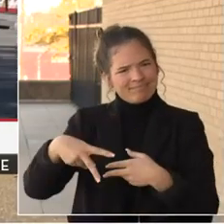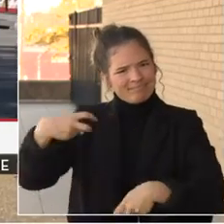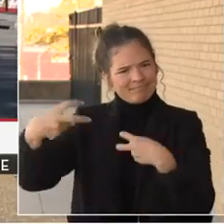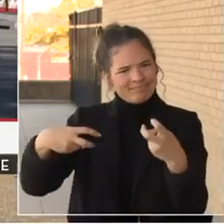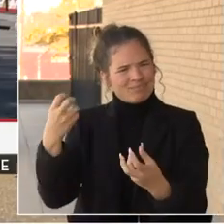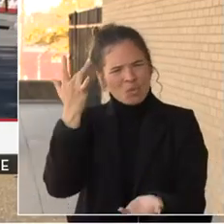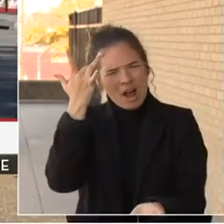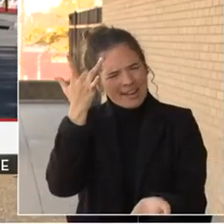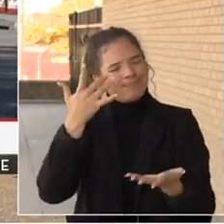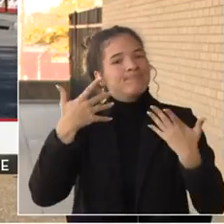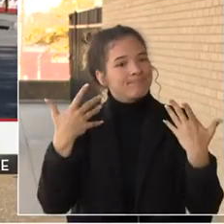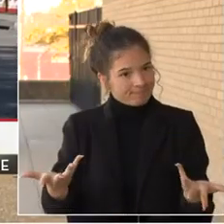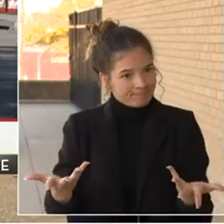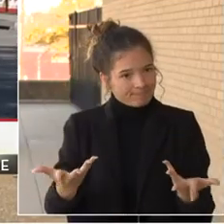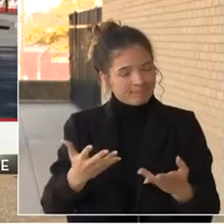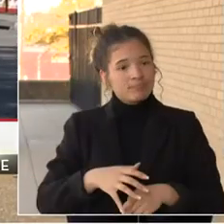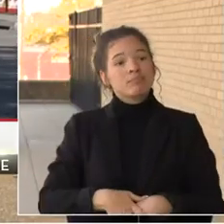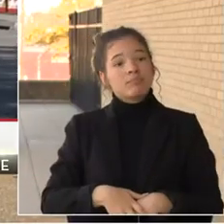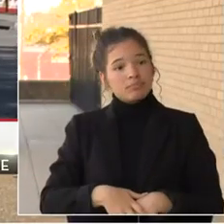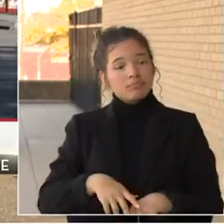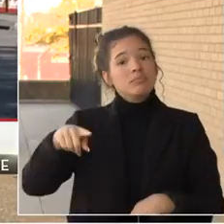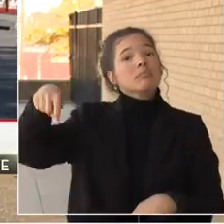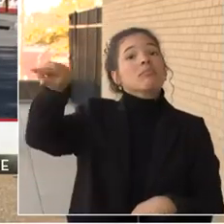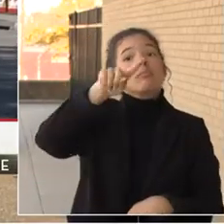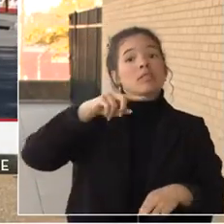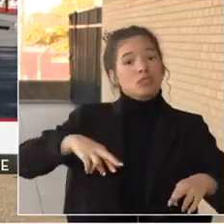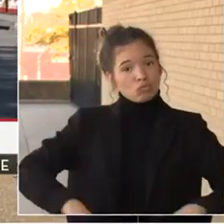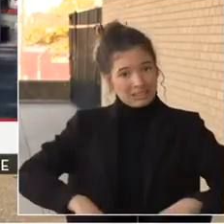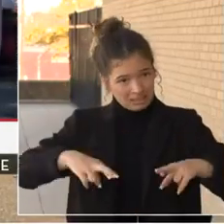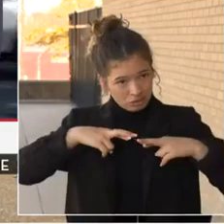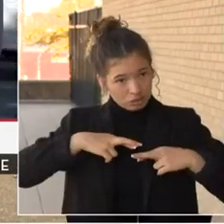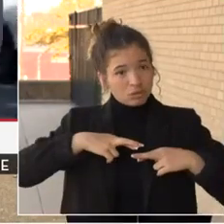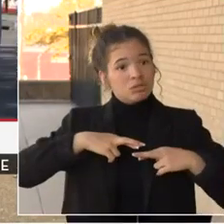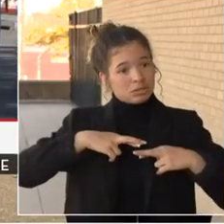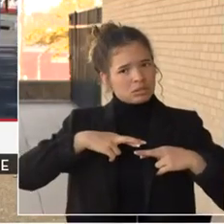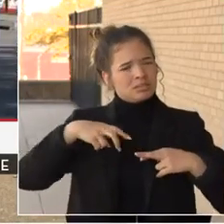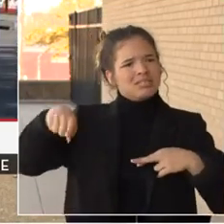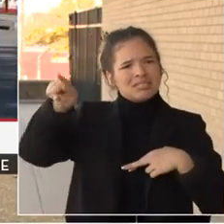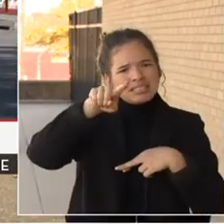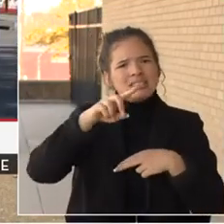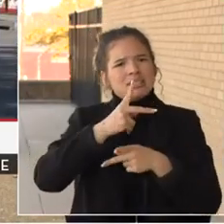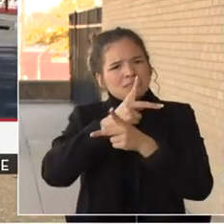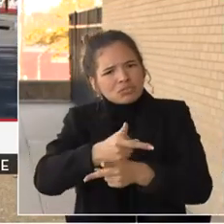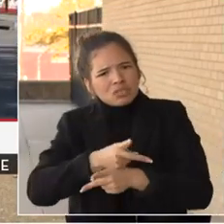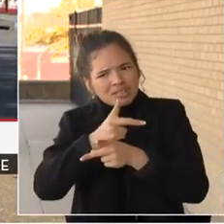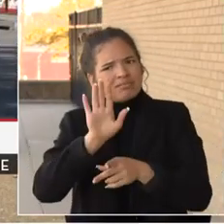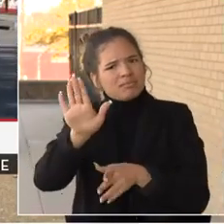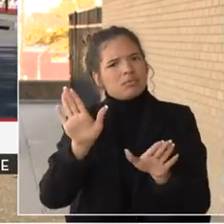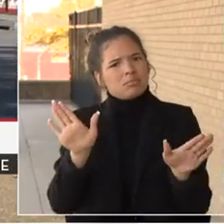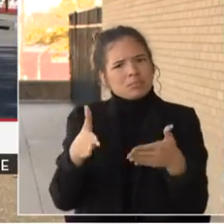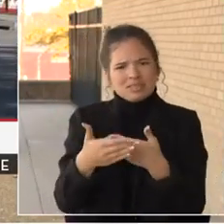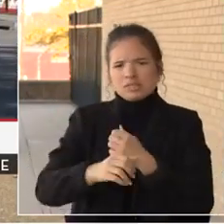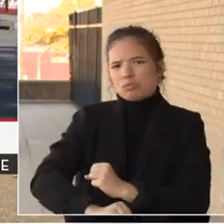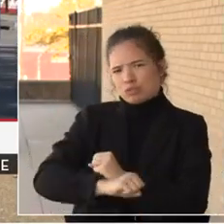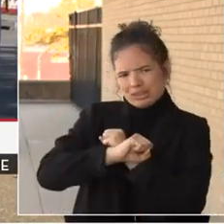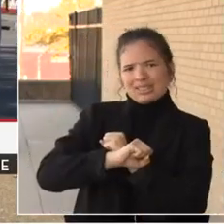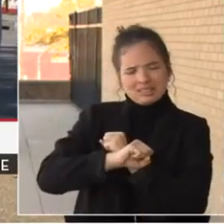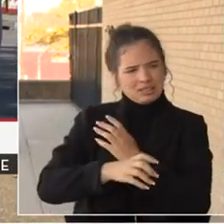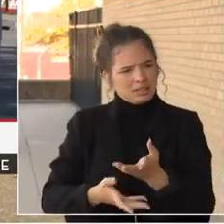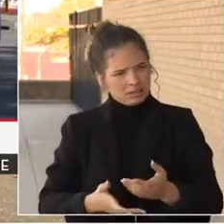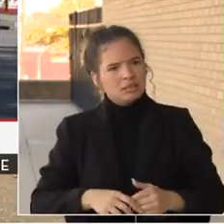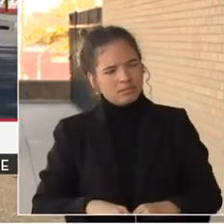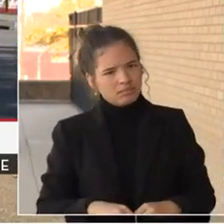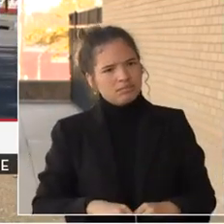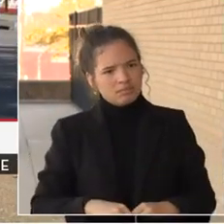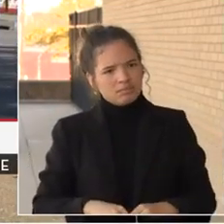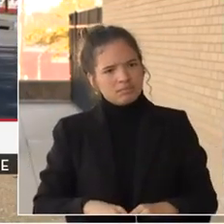that our residents have been very proactive in protecting their items. So the chief will go into a little